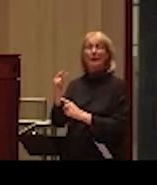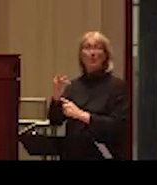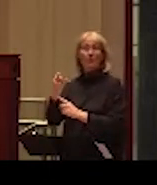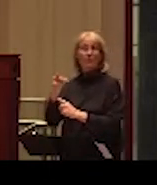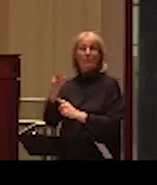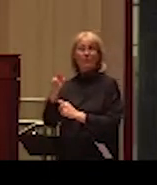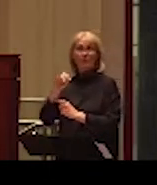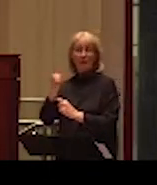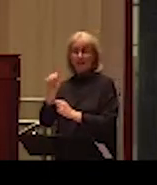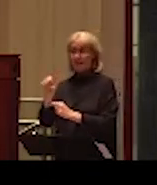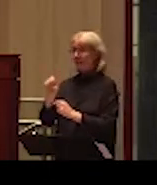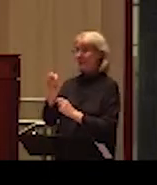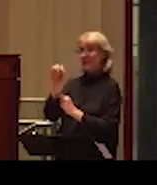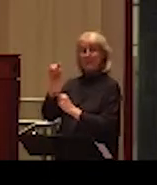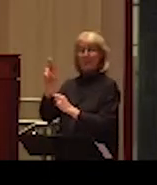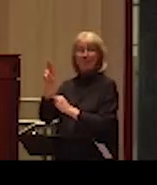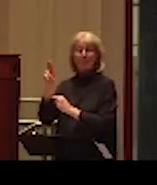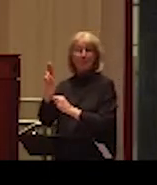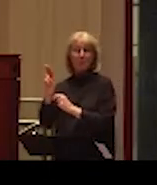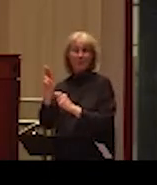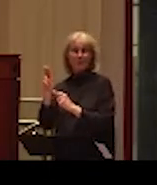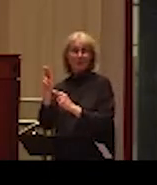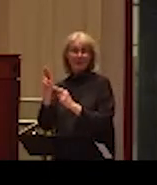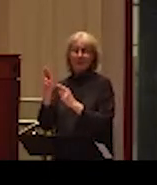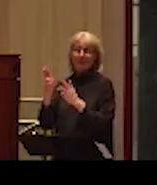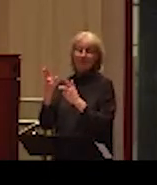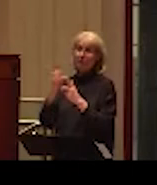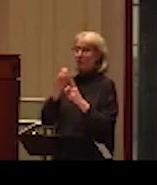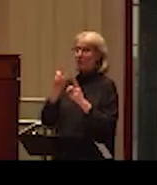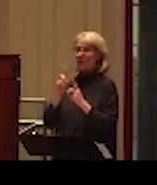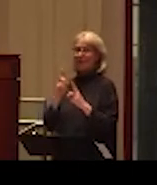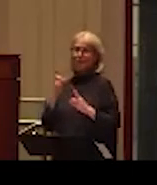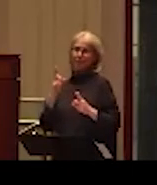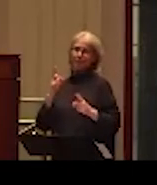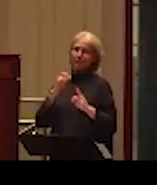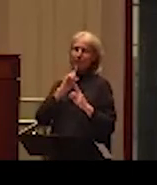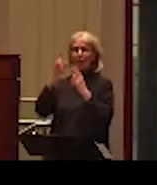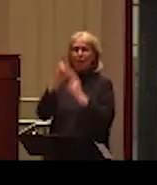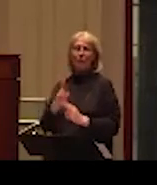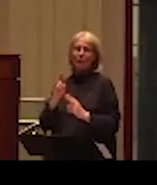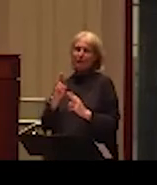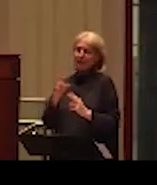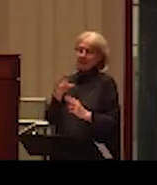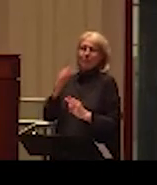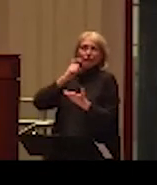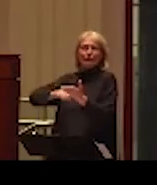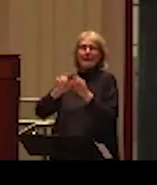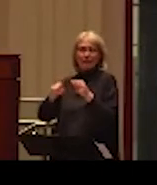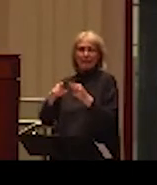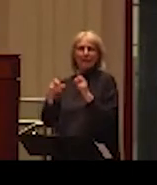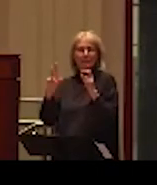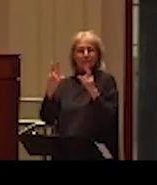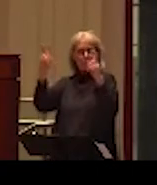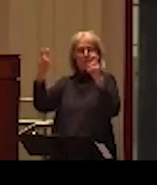SFU, which again, which is a great honor to be at this place with so much value. Other great examples is